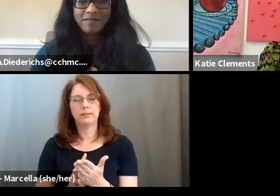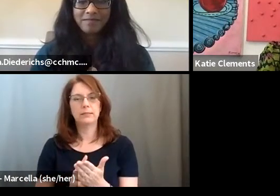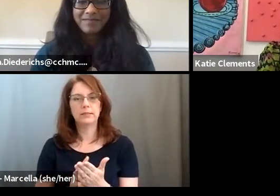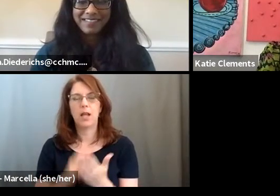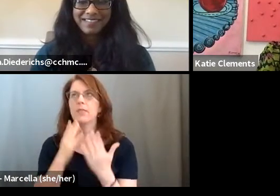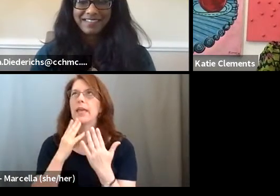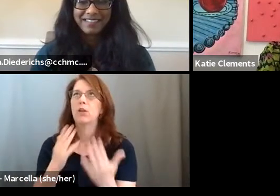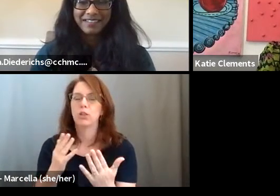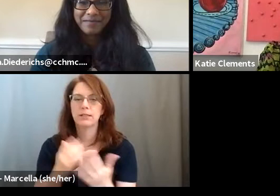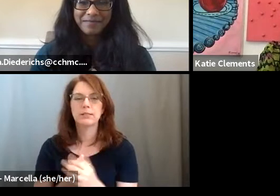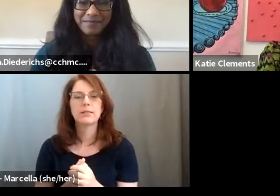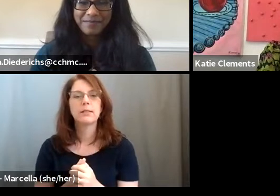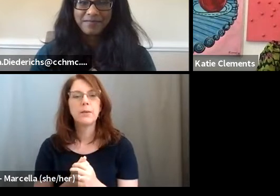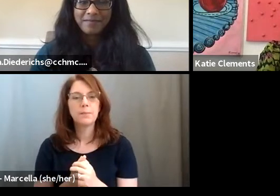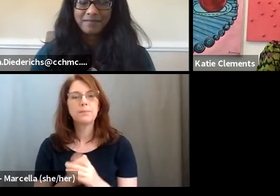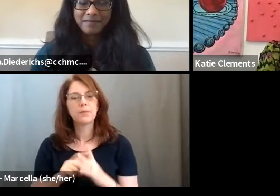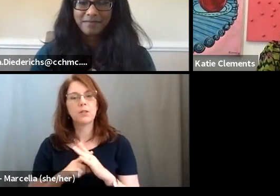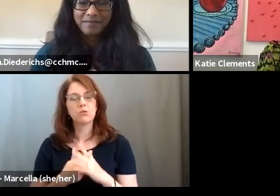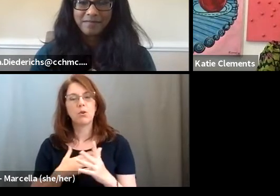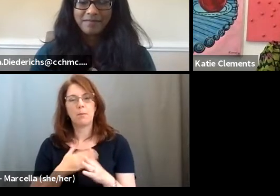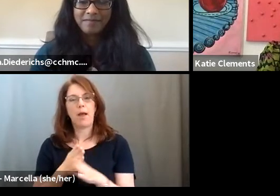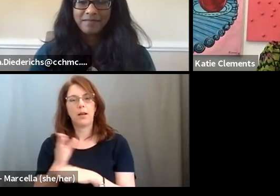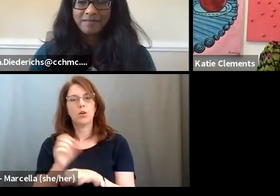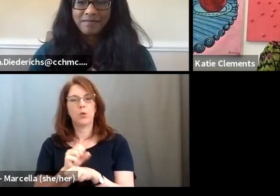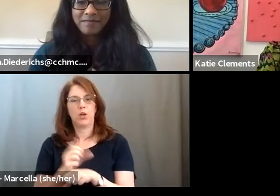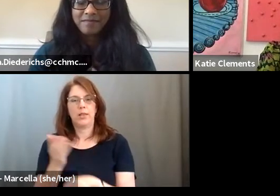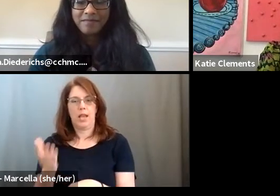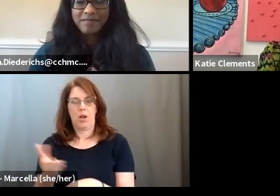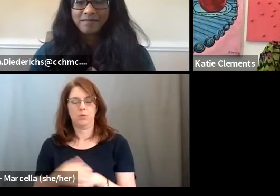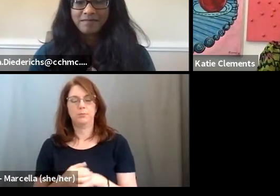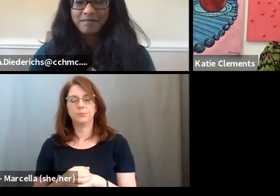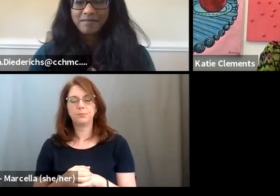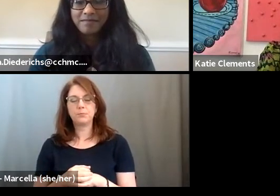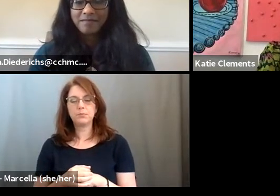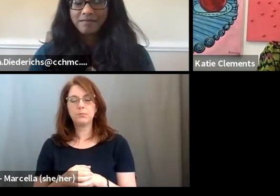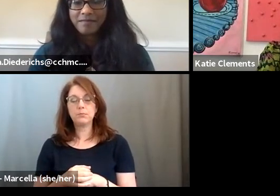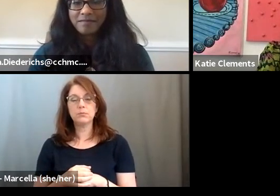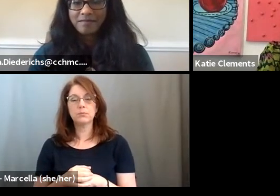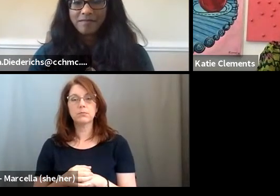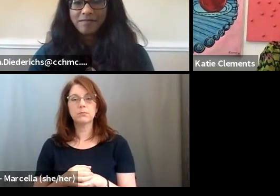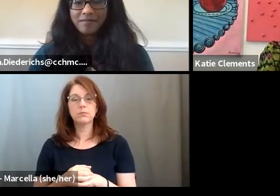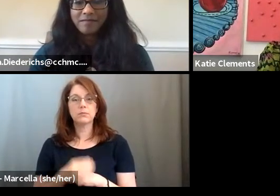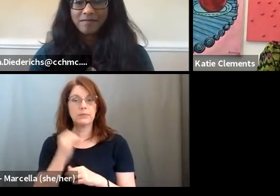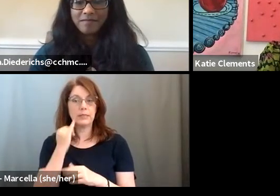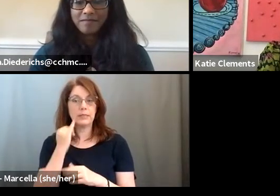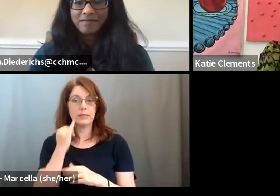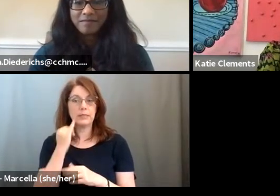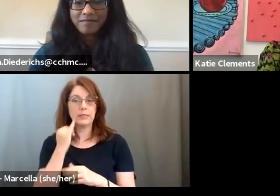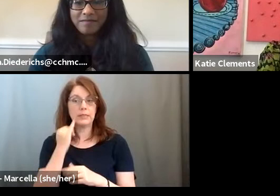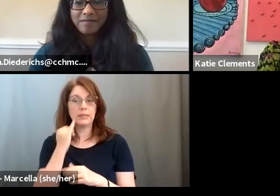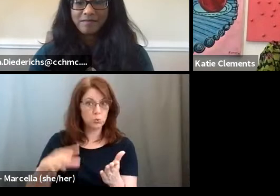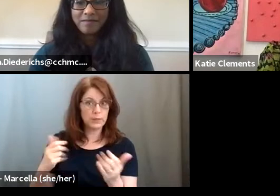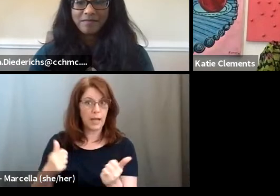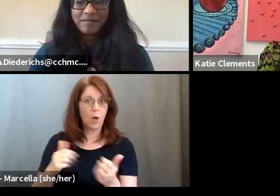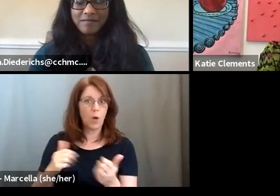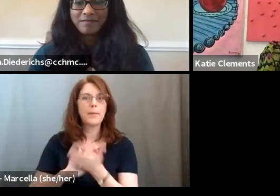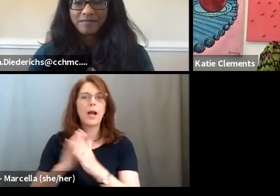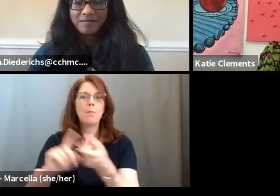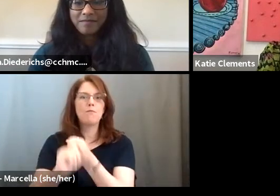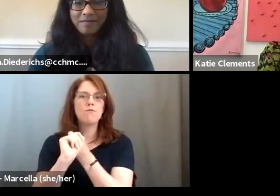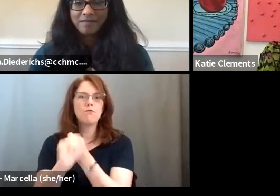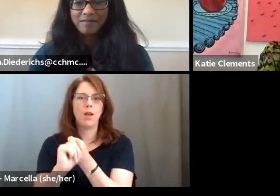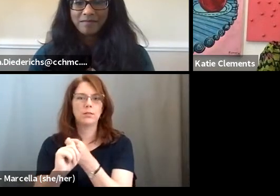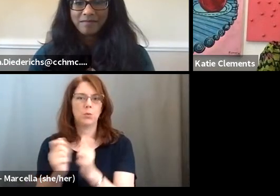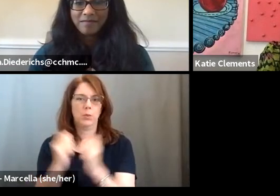goodness. And started my career there. For anyone that is a student right now, make friends with your teachers, because I